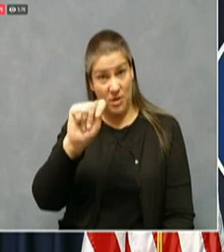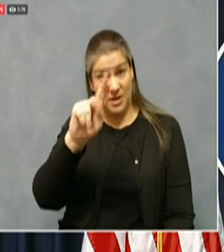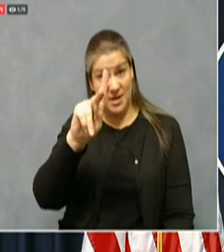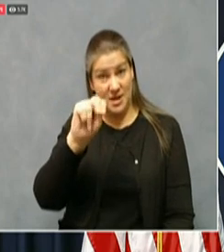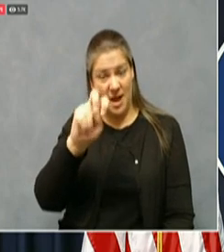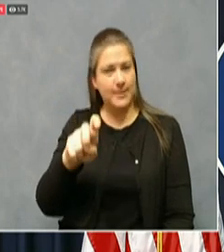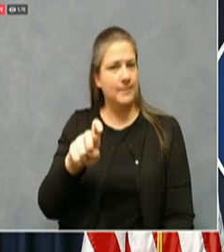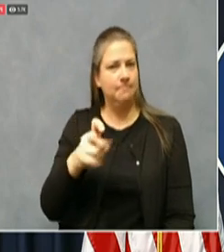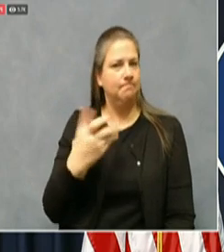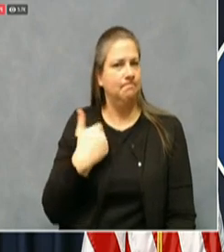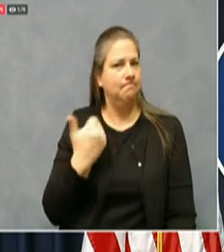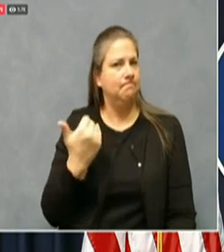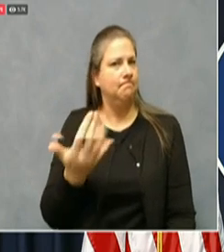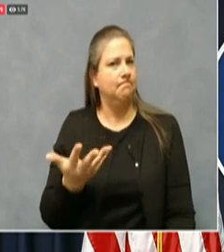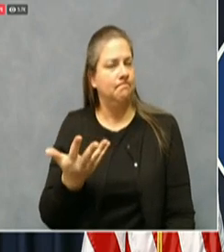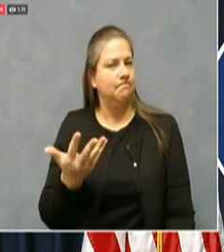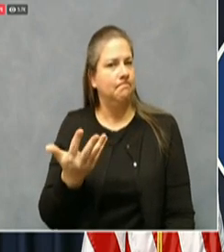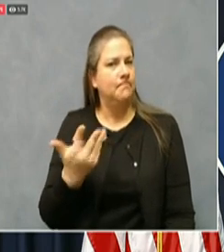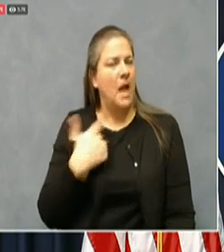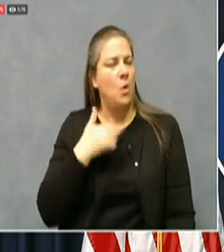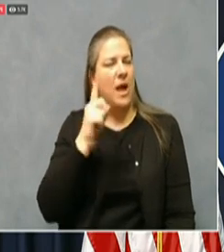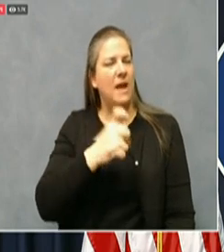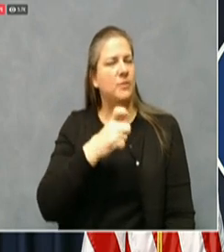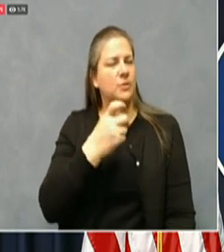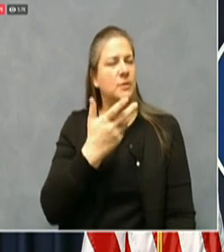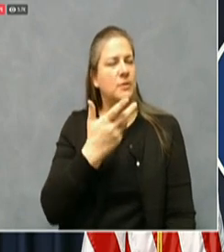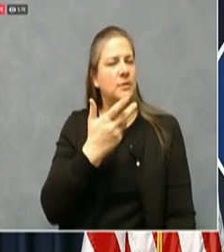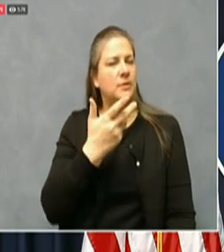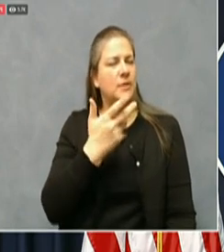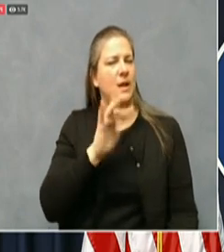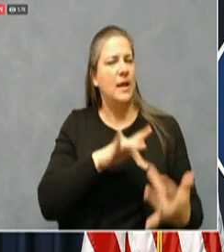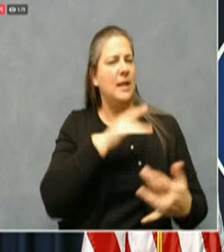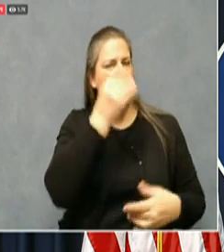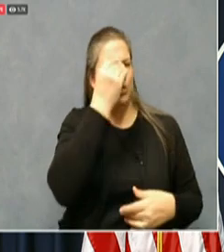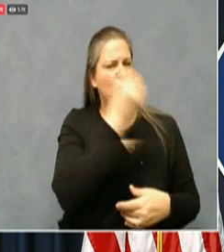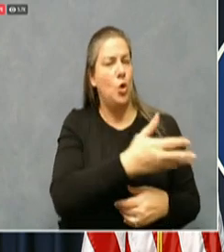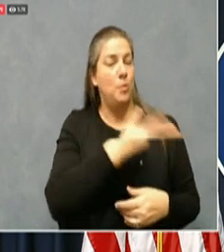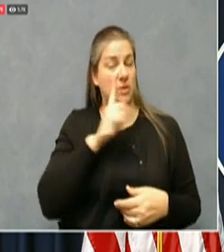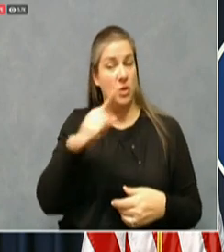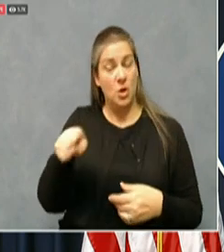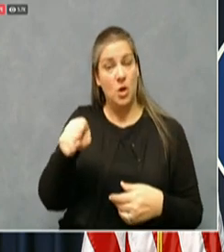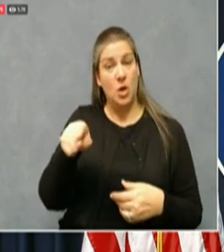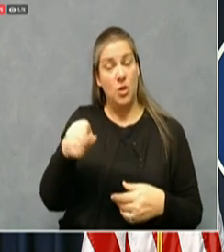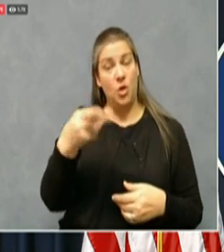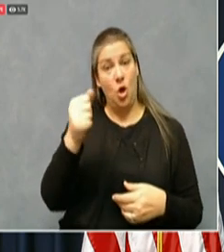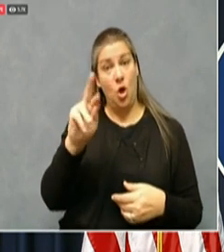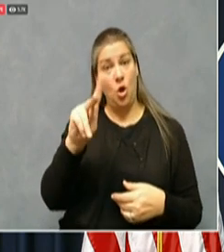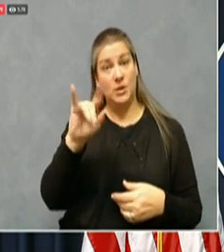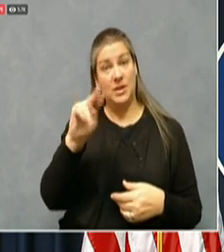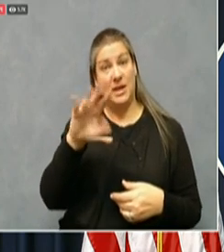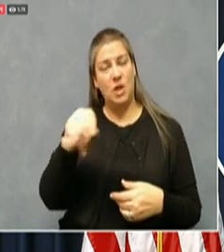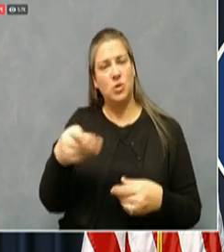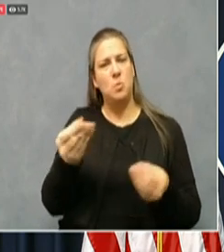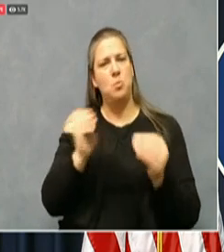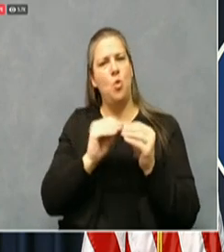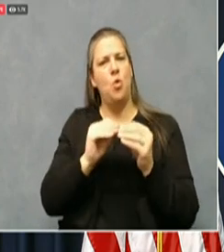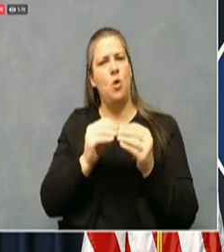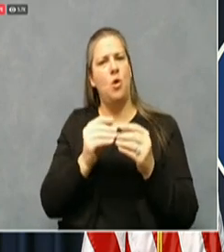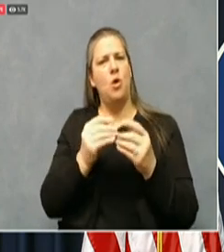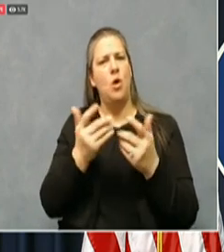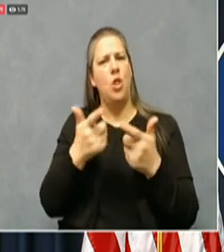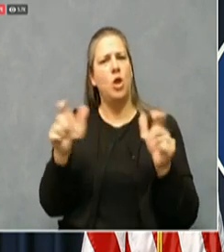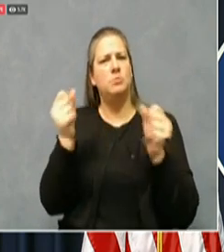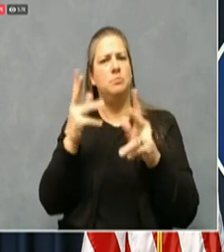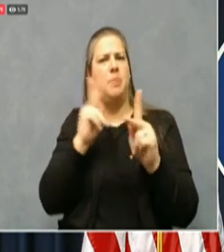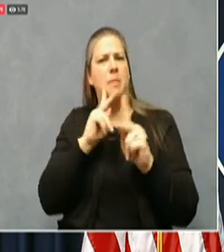in Hardin County. Hardin County has a larger population than many counties that are that are out there as well. But